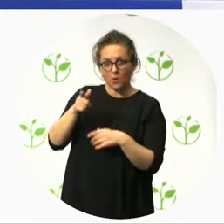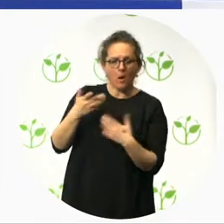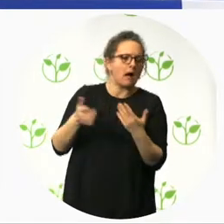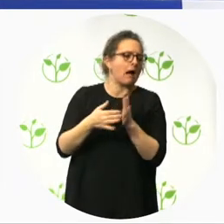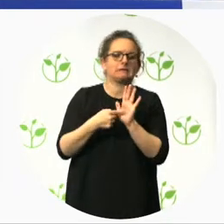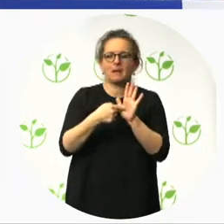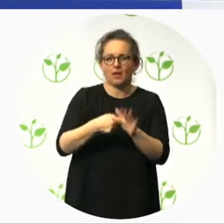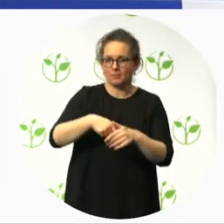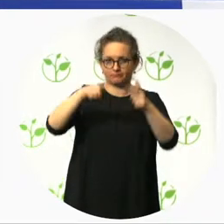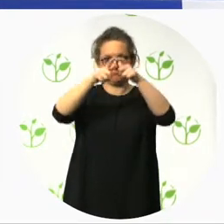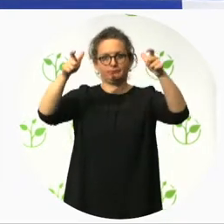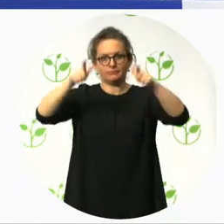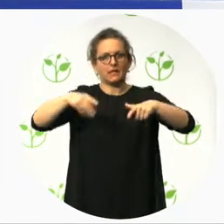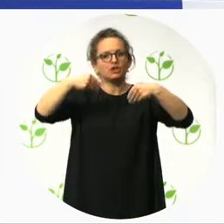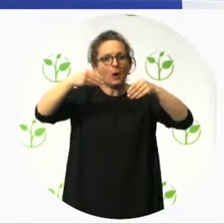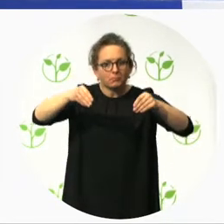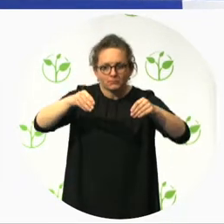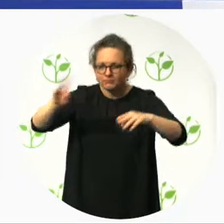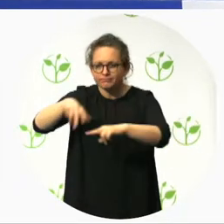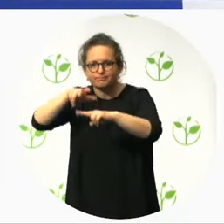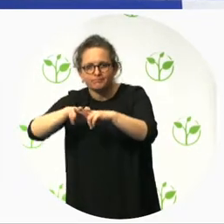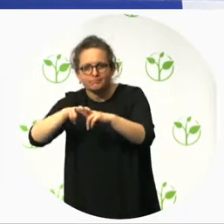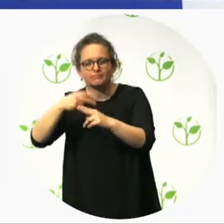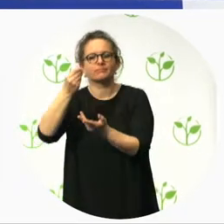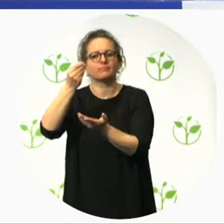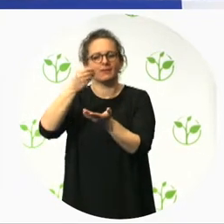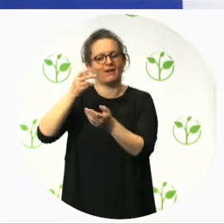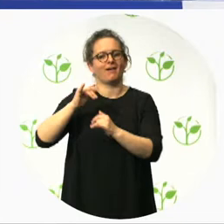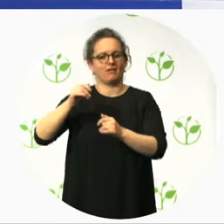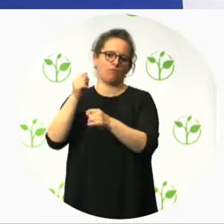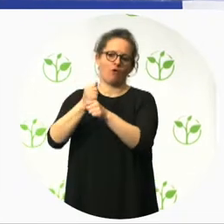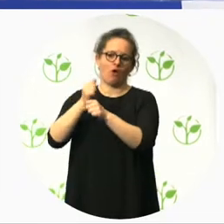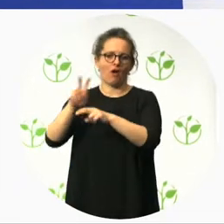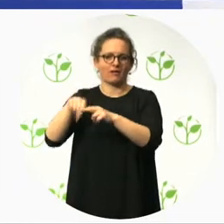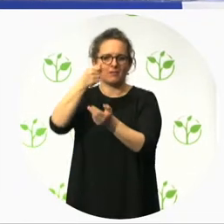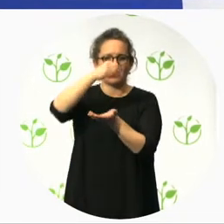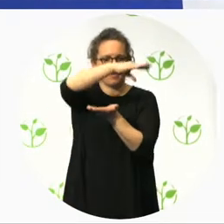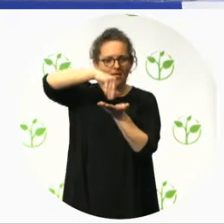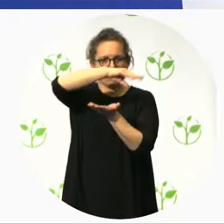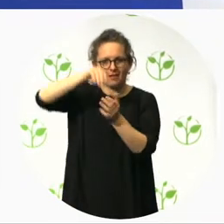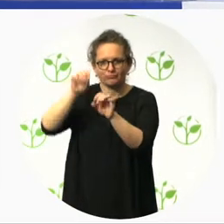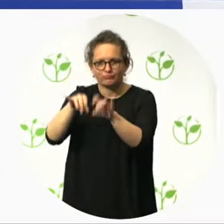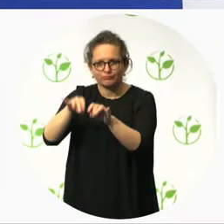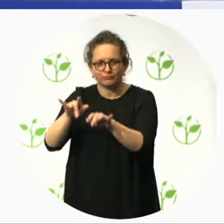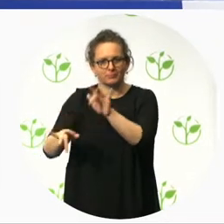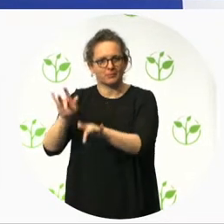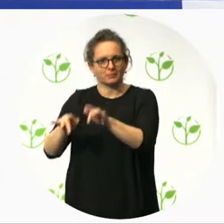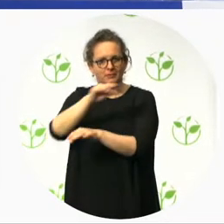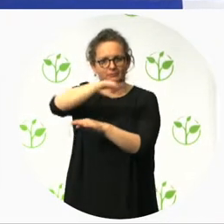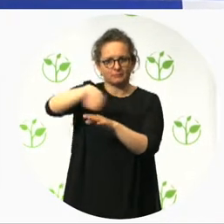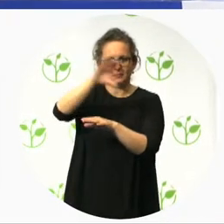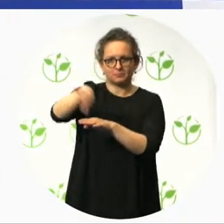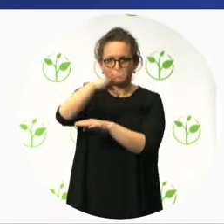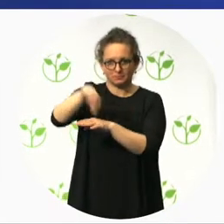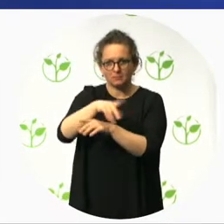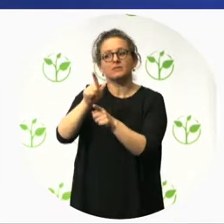of each element, which may look like this.